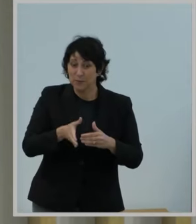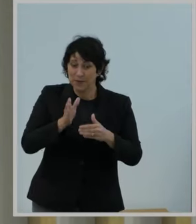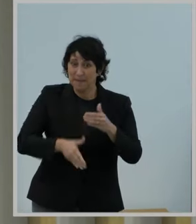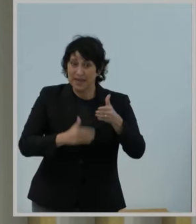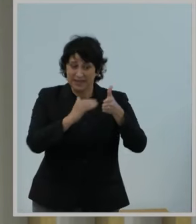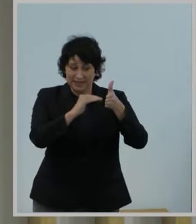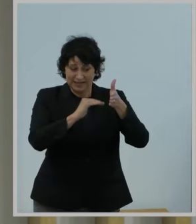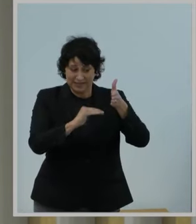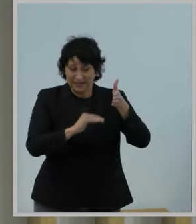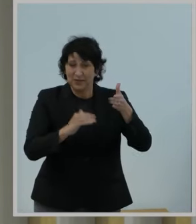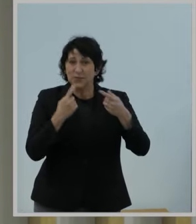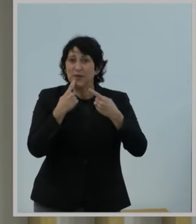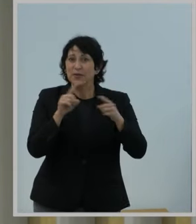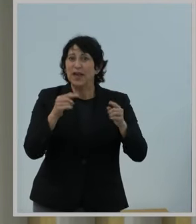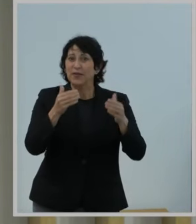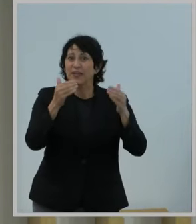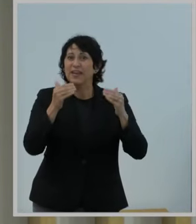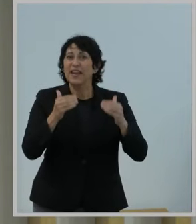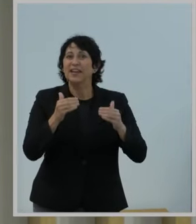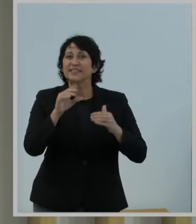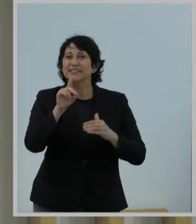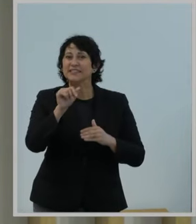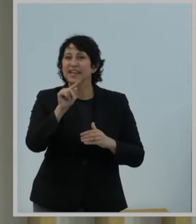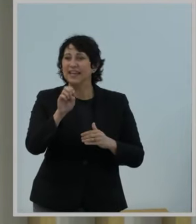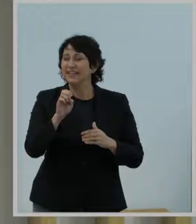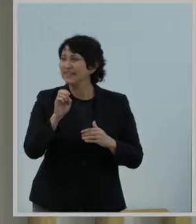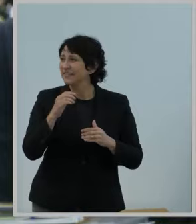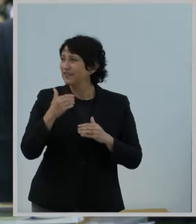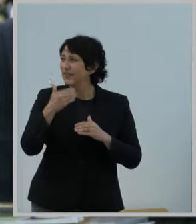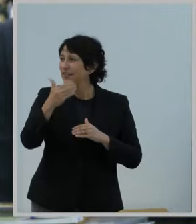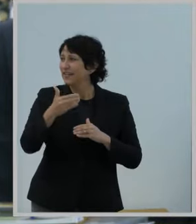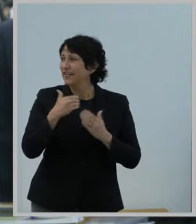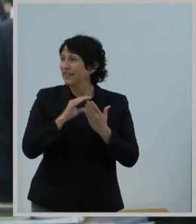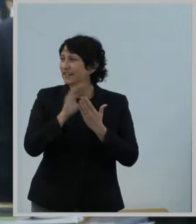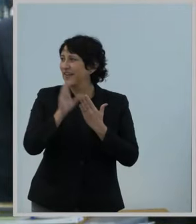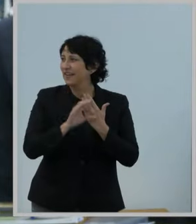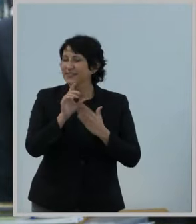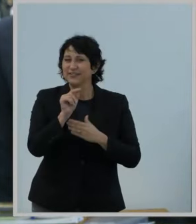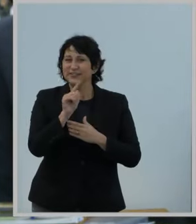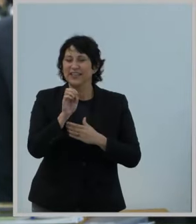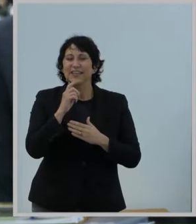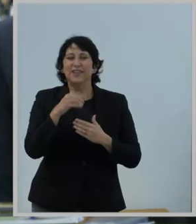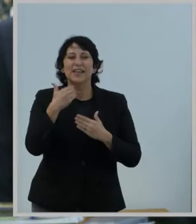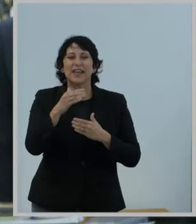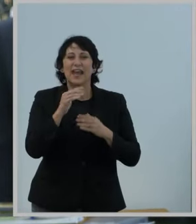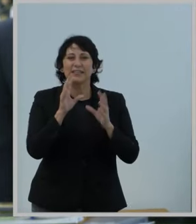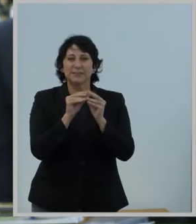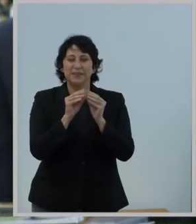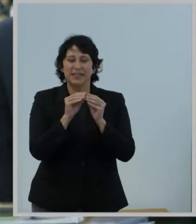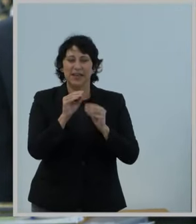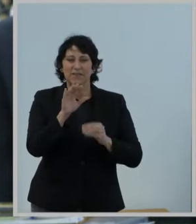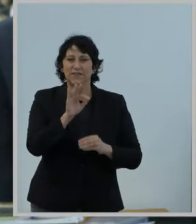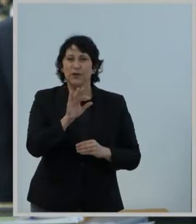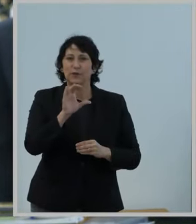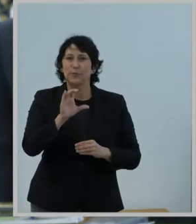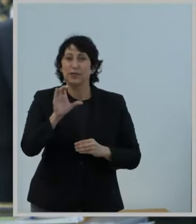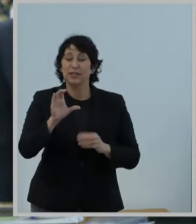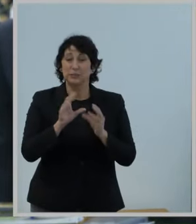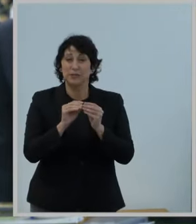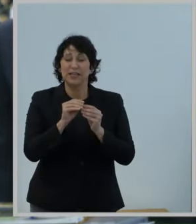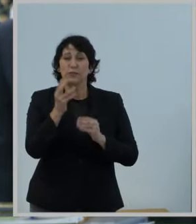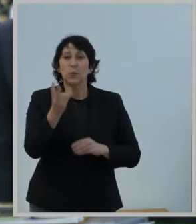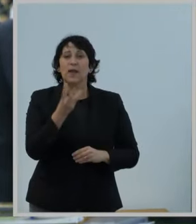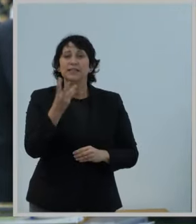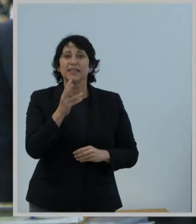Will you please announce the next date for the Commission's monthly agenda meeting? The next agenda meeting of the Federal Communications Commission is